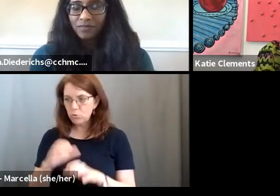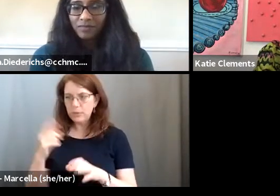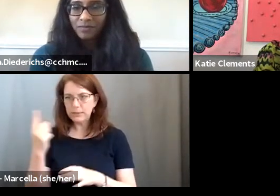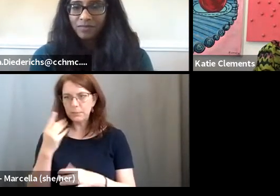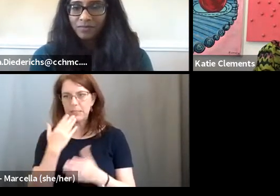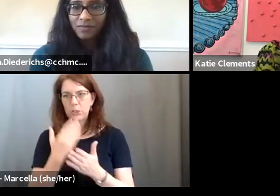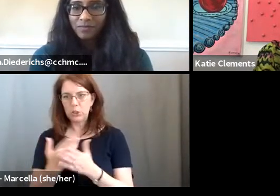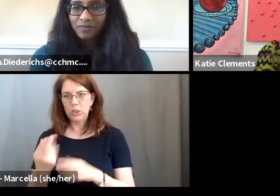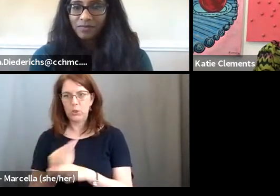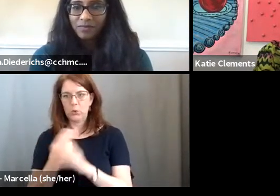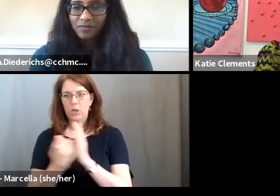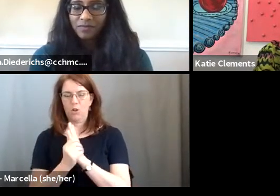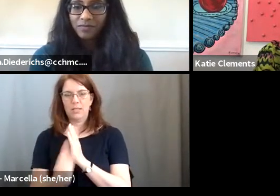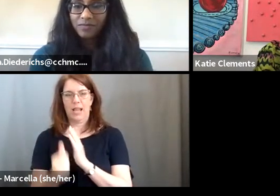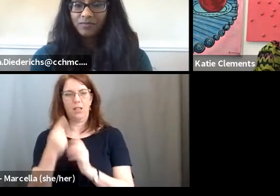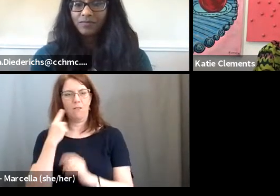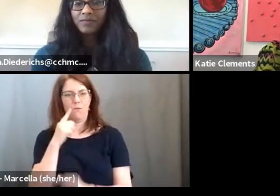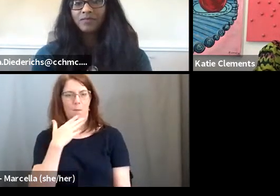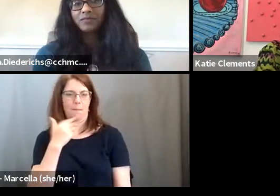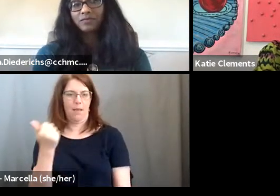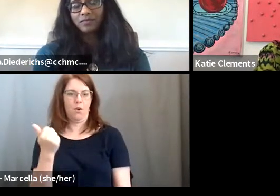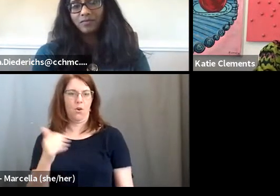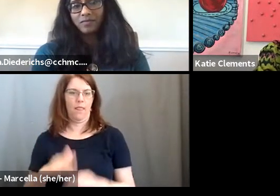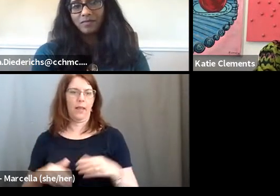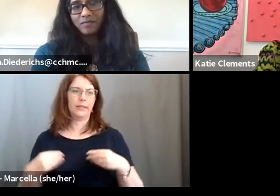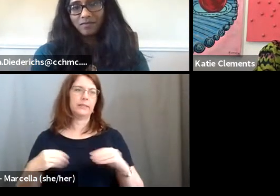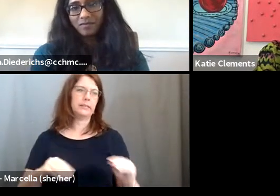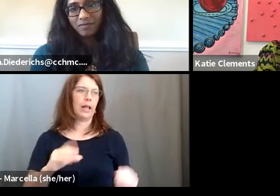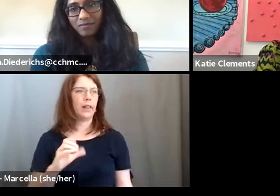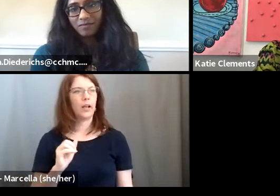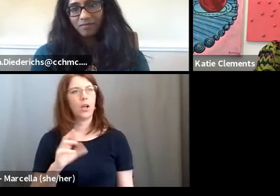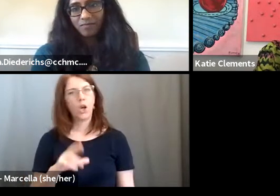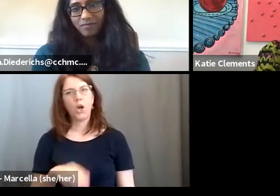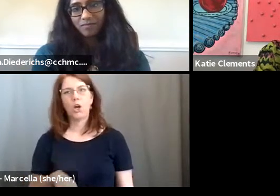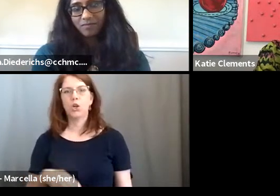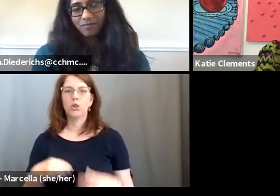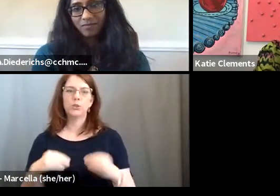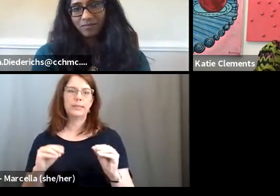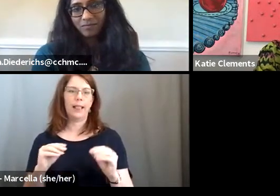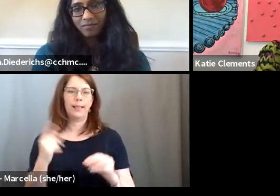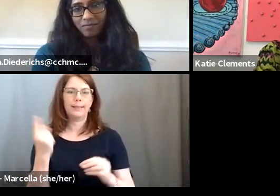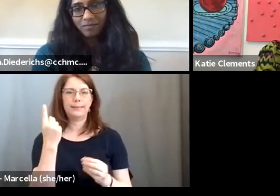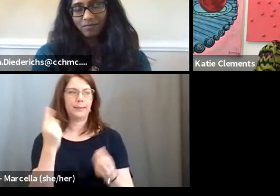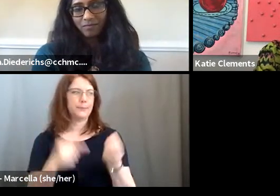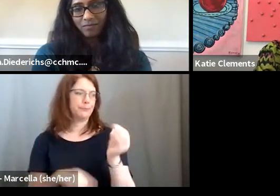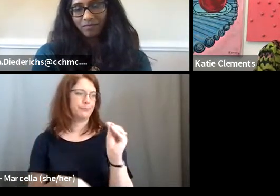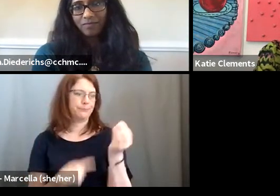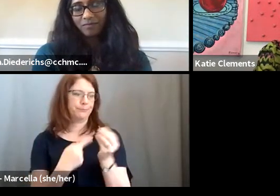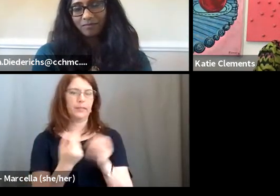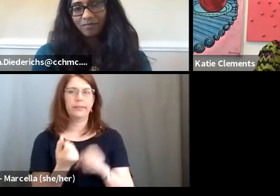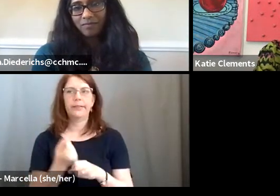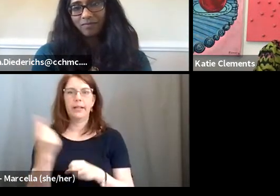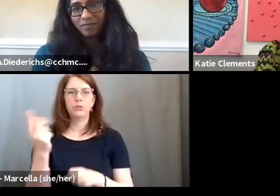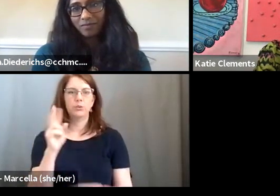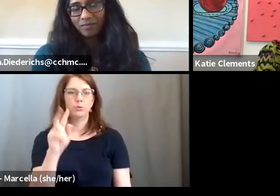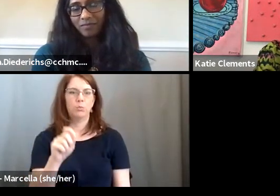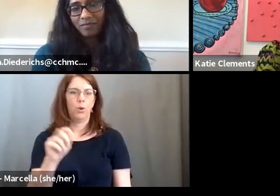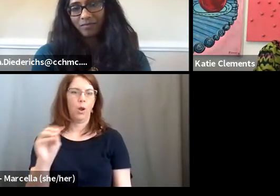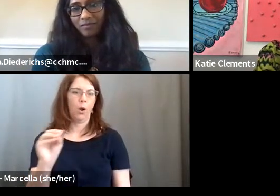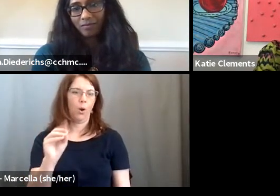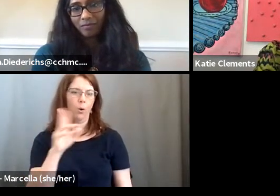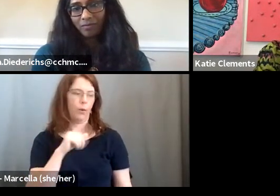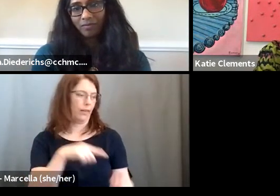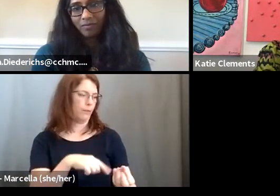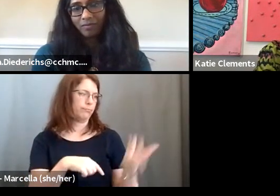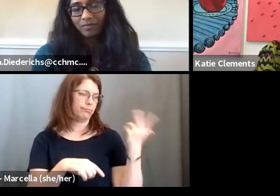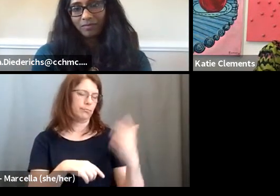you know, using our talent for something better than just, you know, selling a car or, you know, or selling some widget that, you know, next year, the 2.0 is going come out and I got to